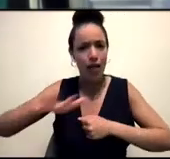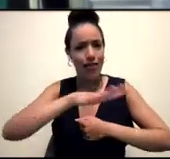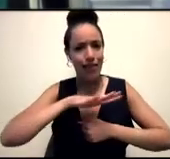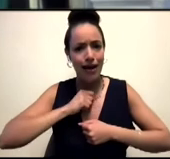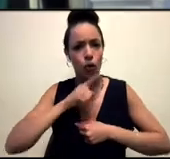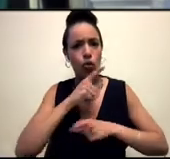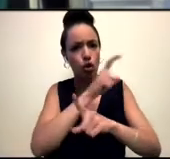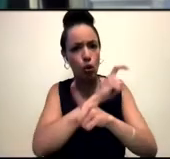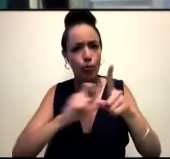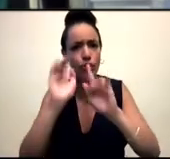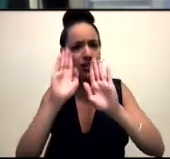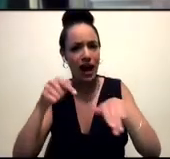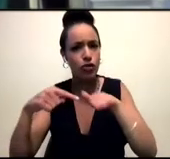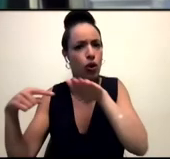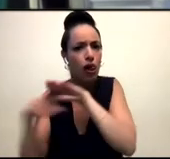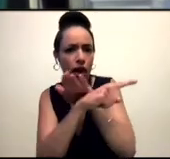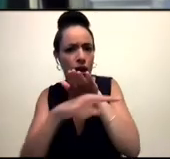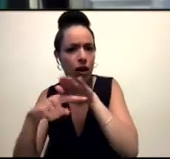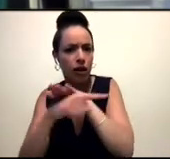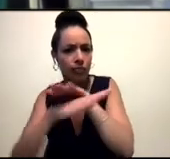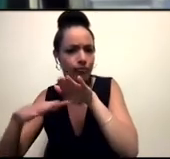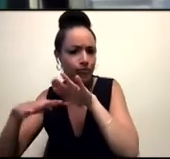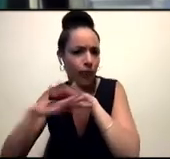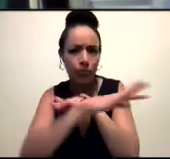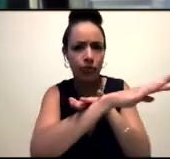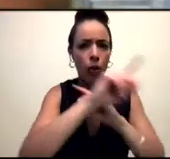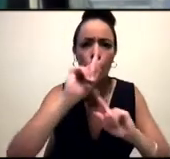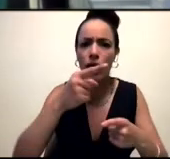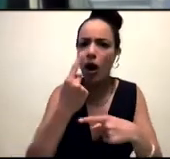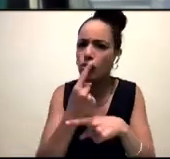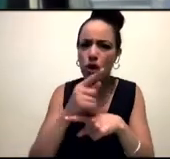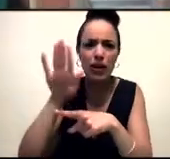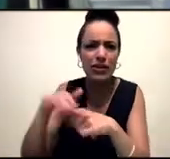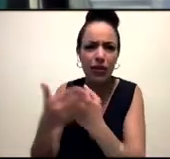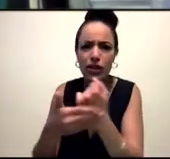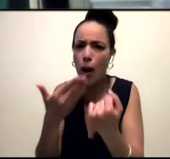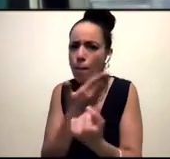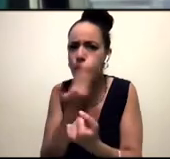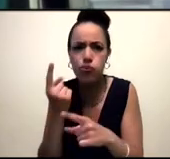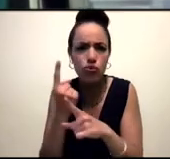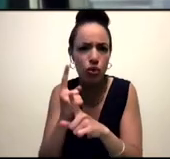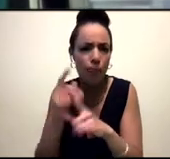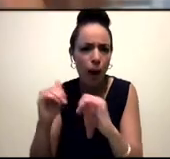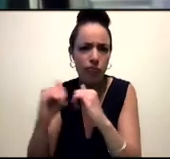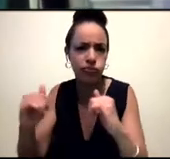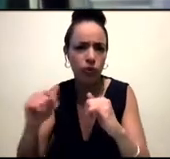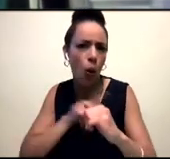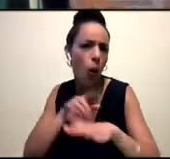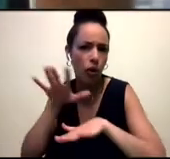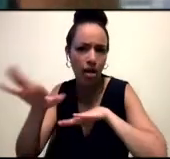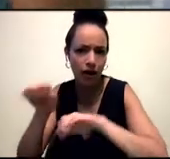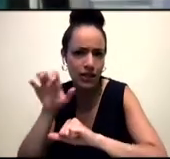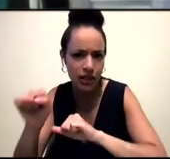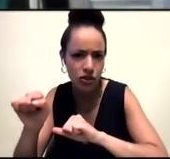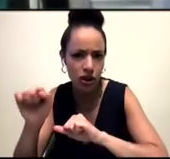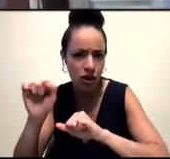When you're also looking at things, you can't talk about South Asia without talking about partition. You can't talk about South Asia without talking about colonization. You can't talk about South Asia